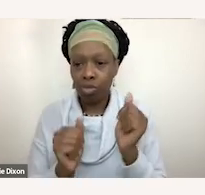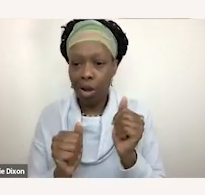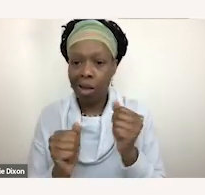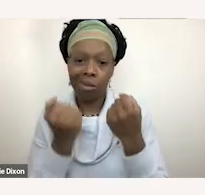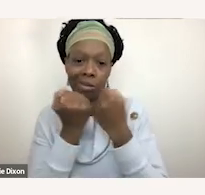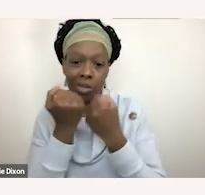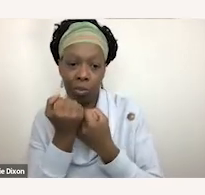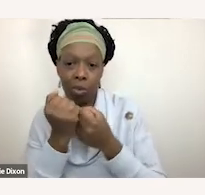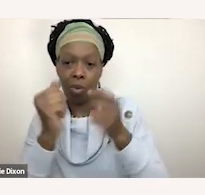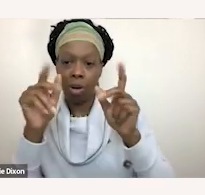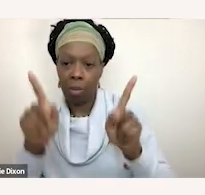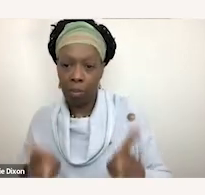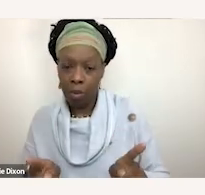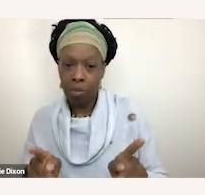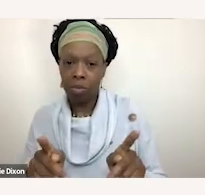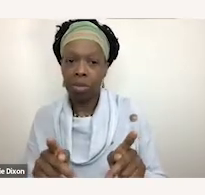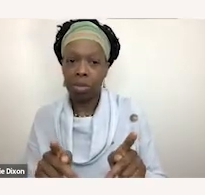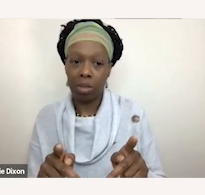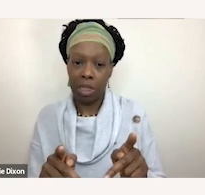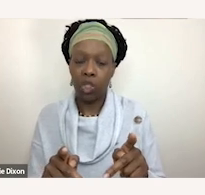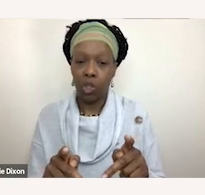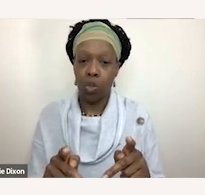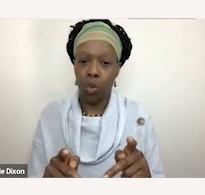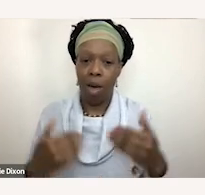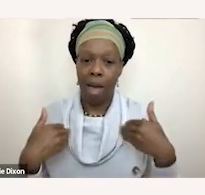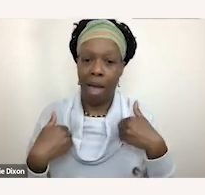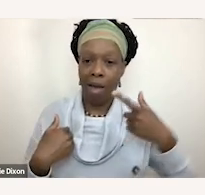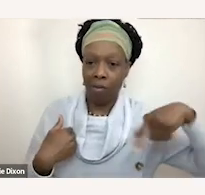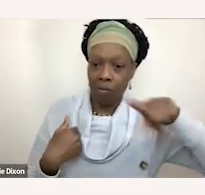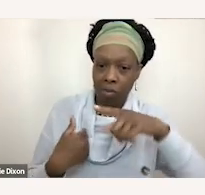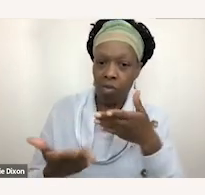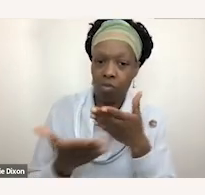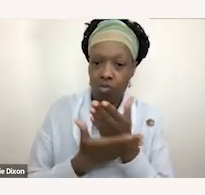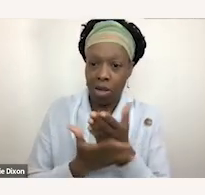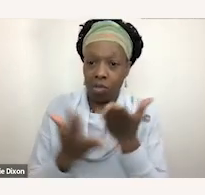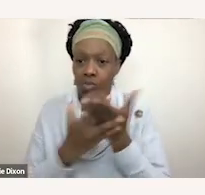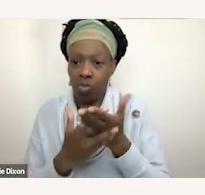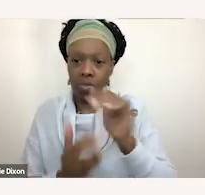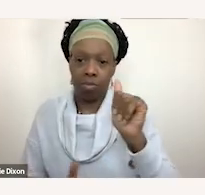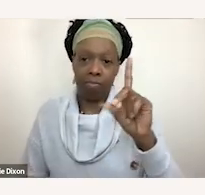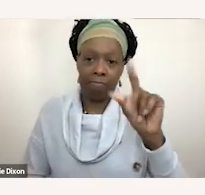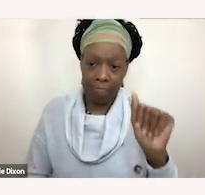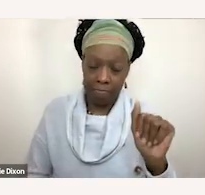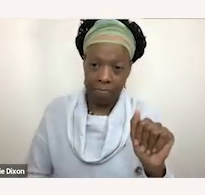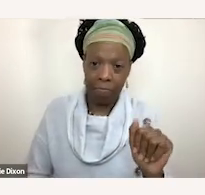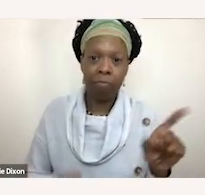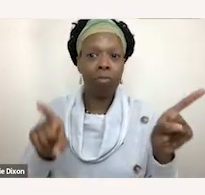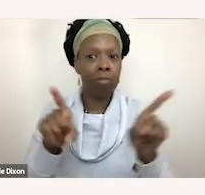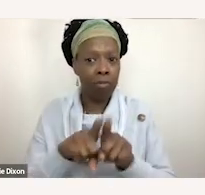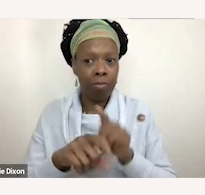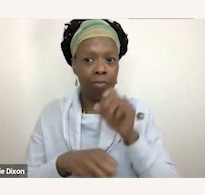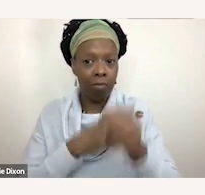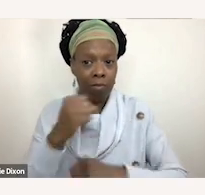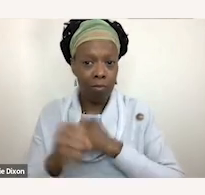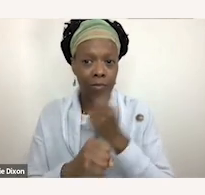disabilities in asserting their rights under the ADA also in 1990 this is a big year for disability